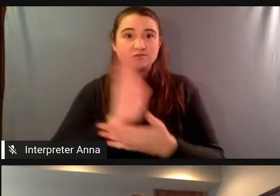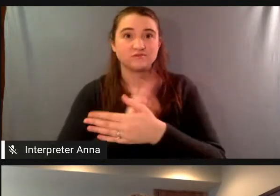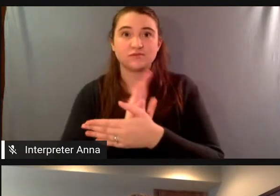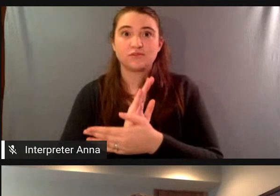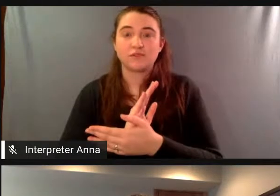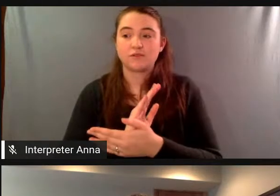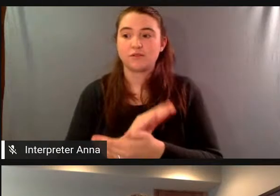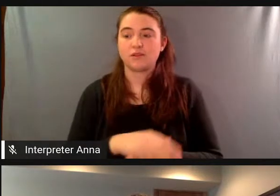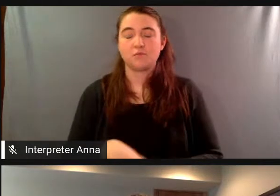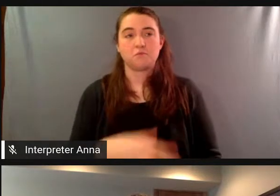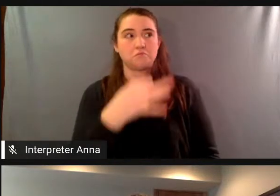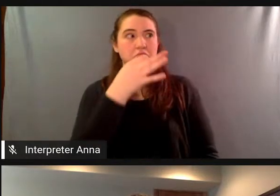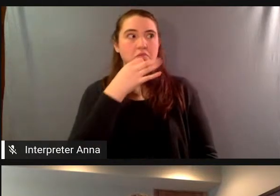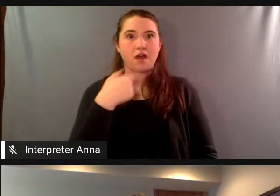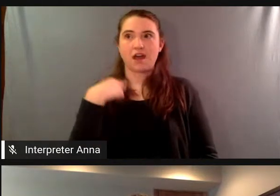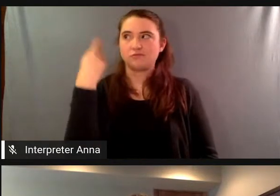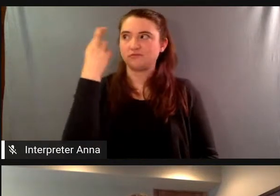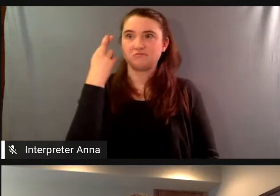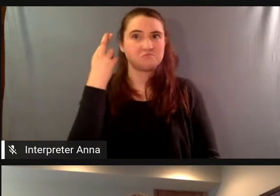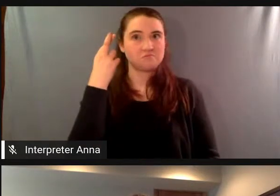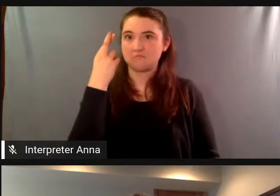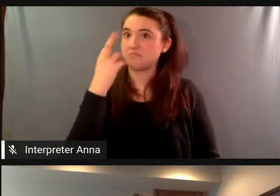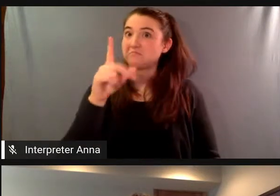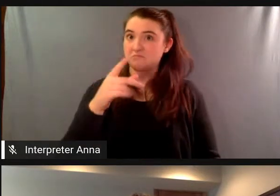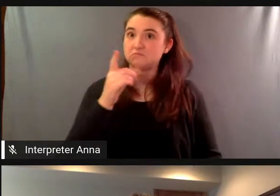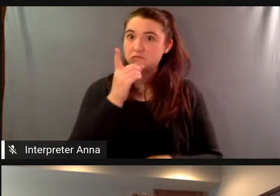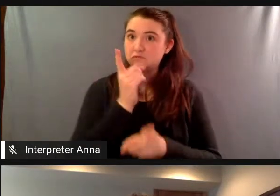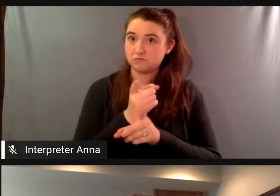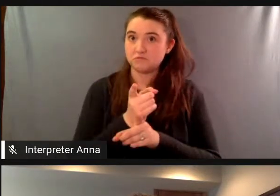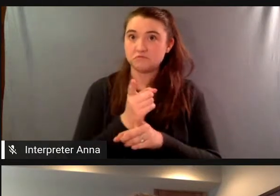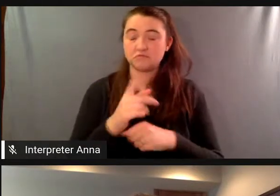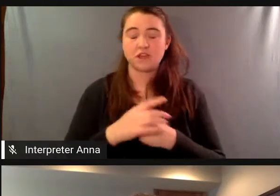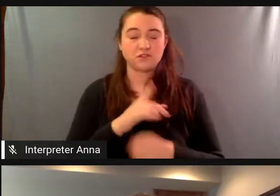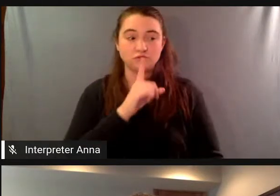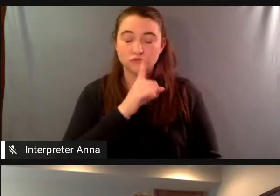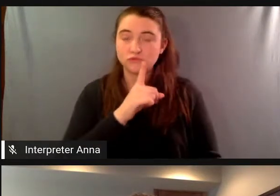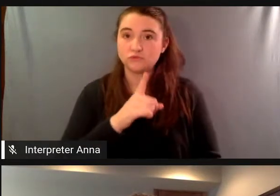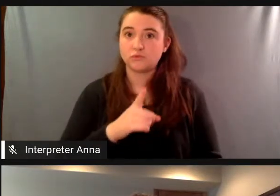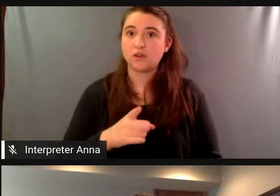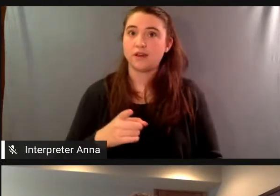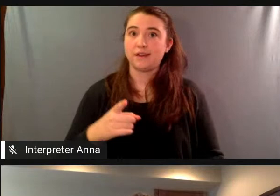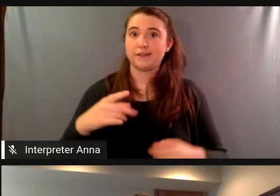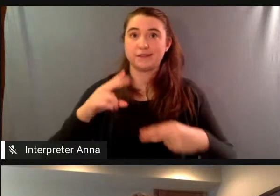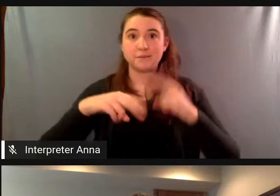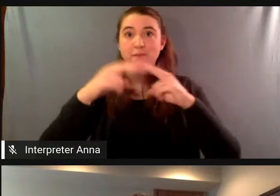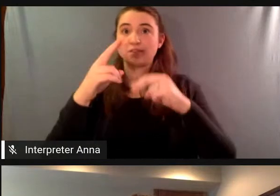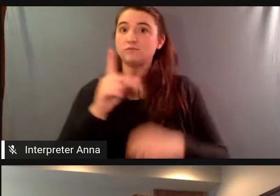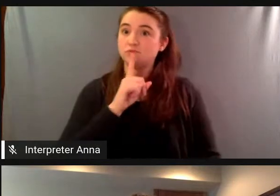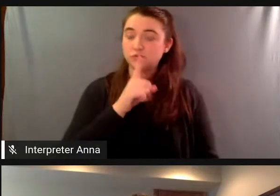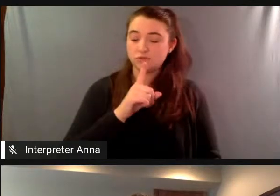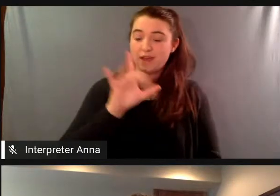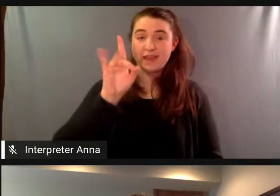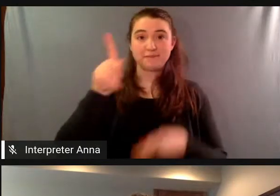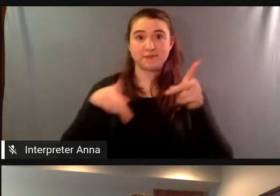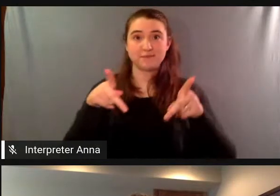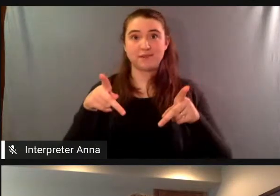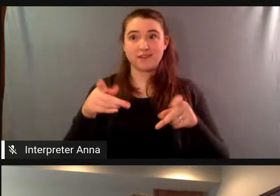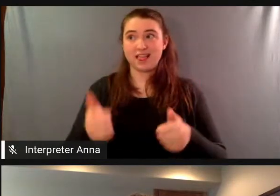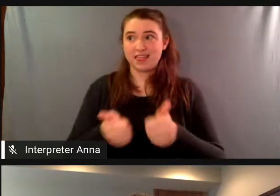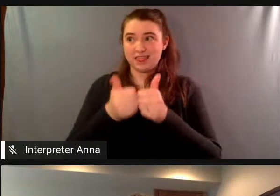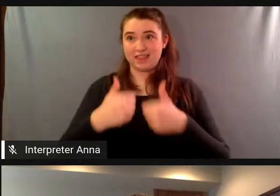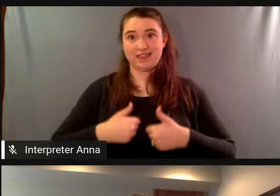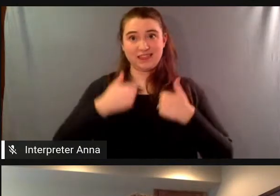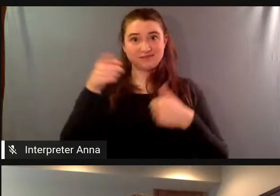long to realize that in fact this structure is real and that eight these eight people had lived inside of it and i